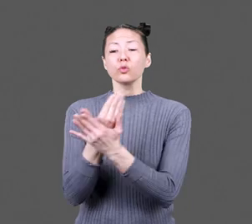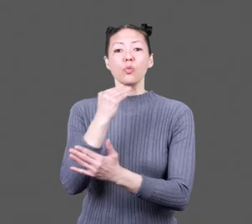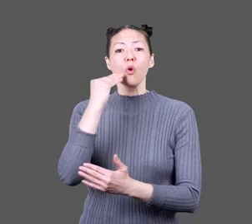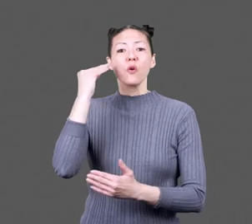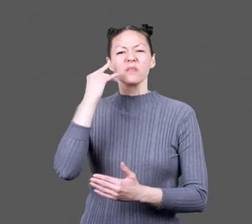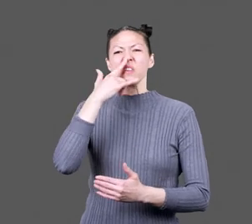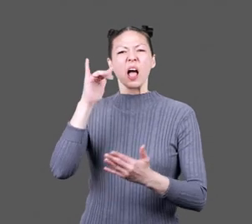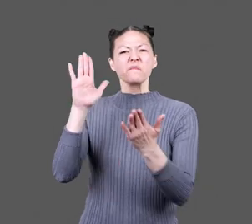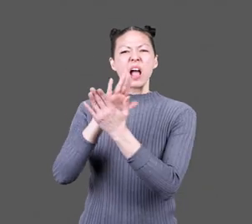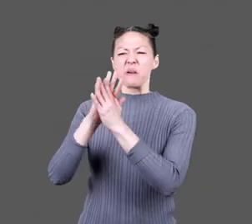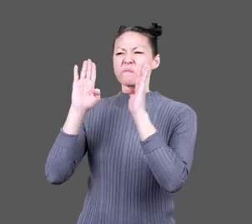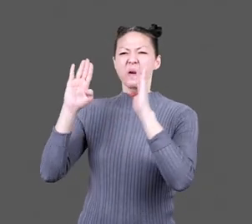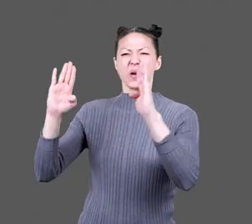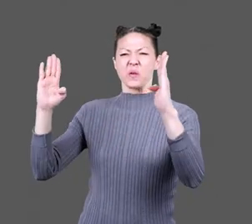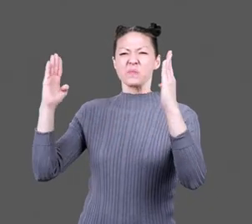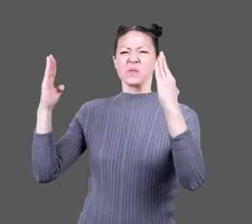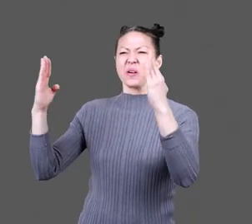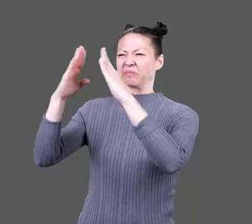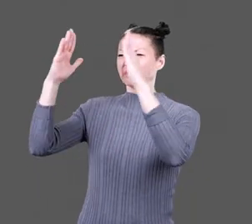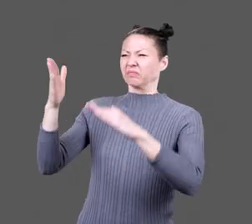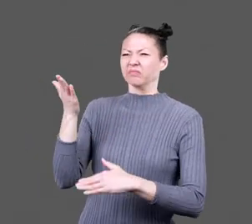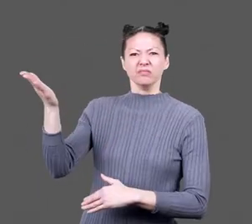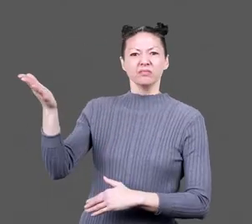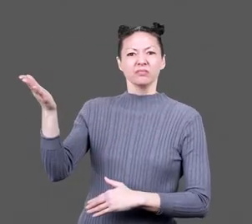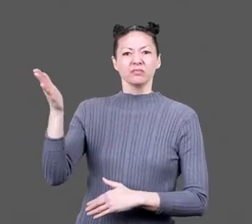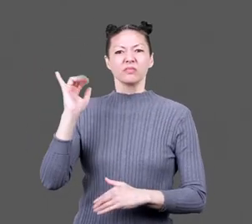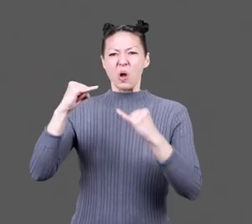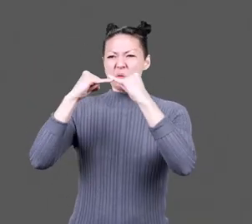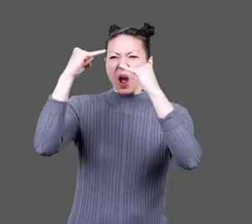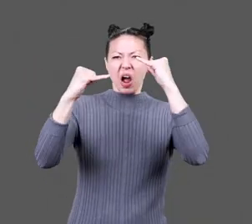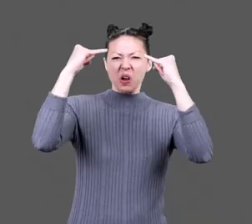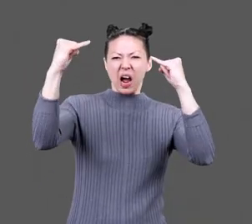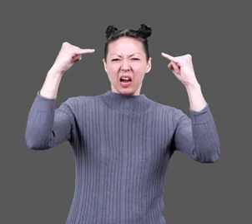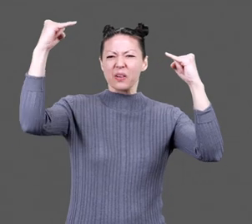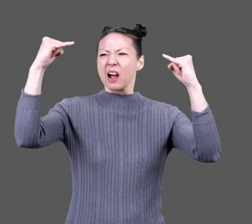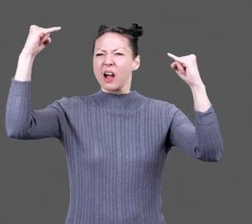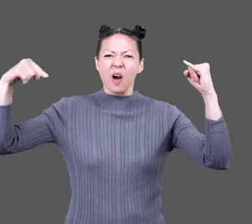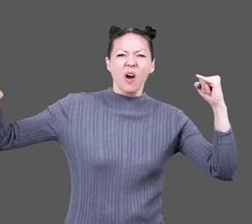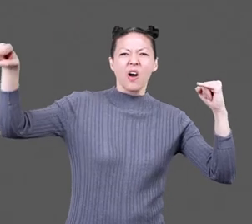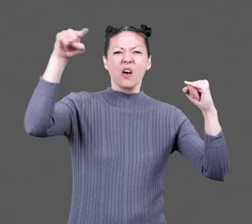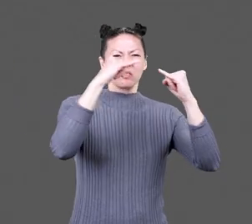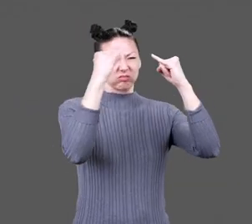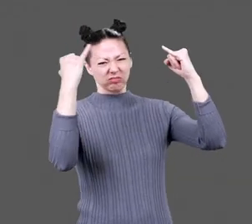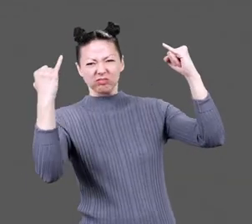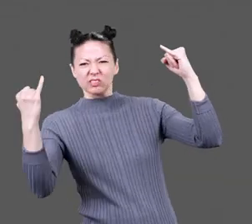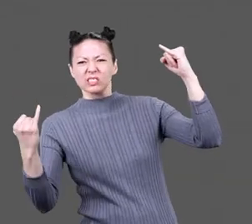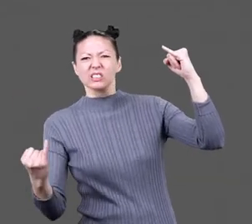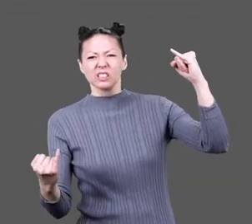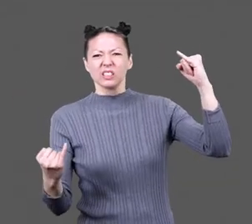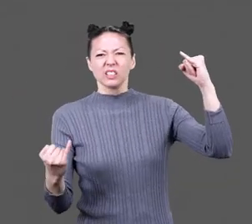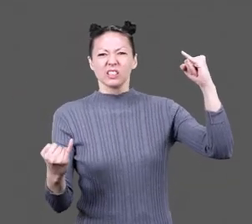Our new home was a tar paper barracks. The barbed wire winds around the top of the page and down the right.